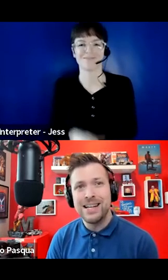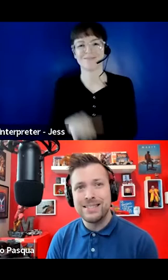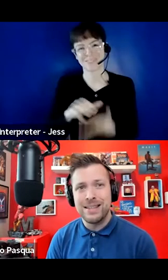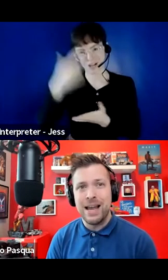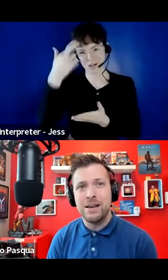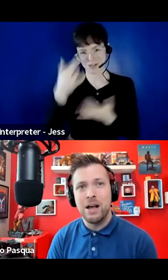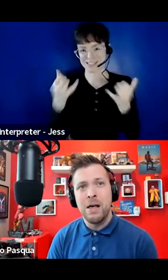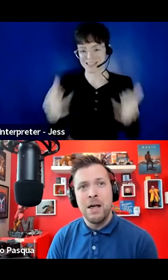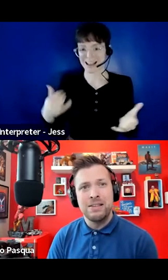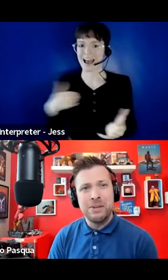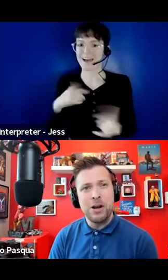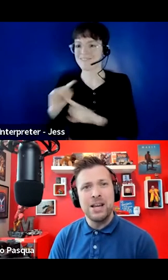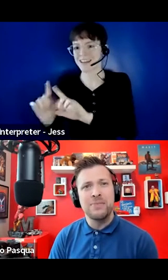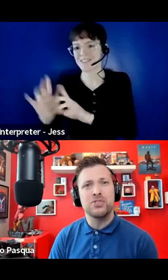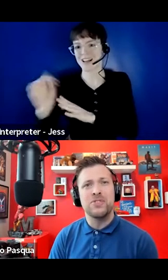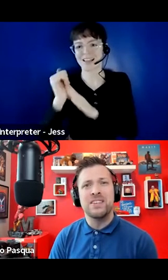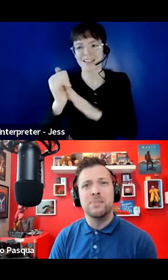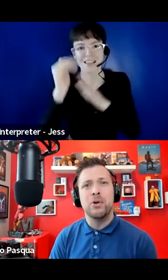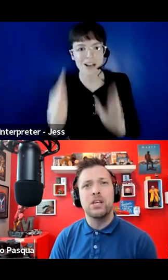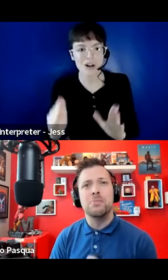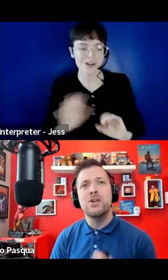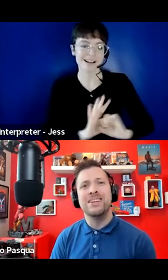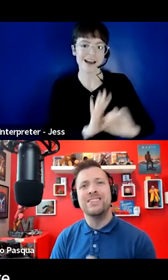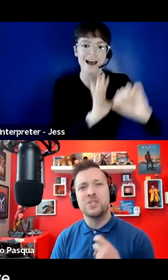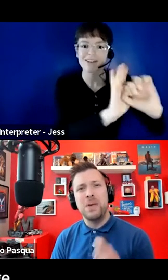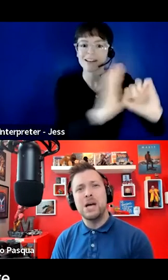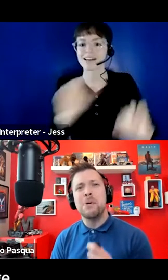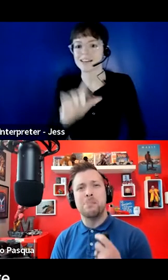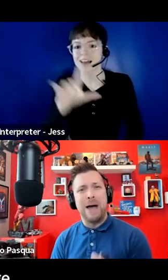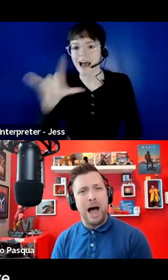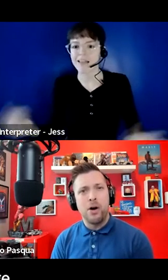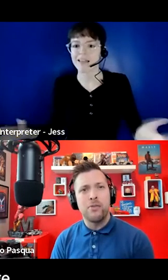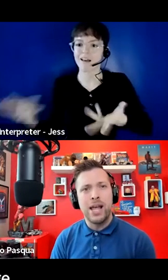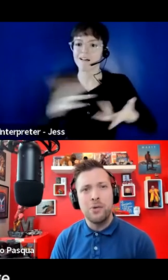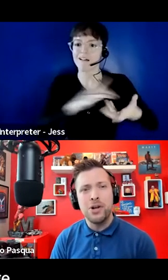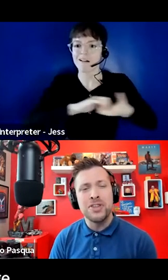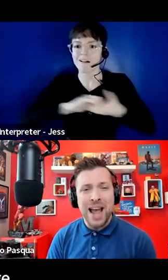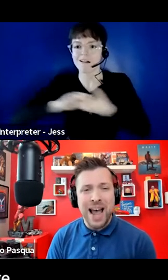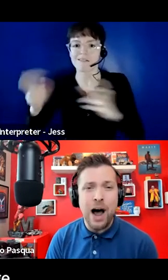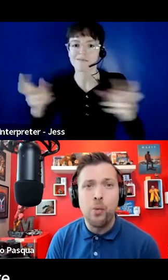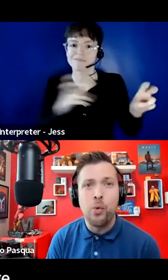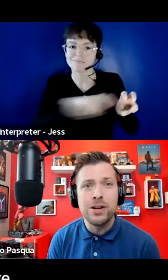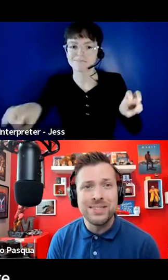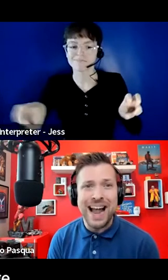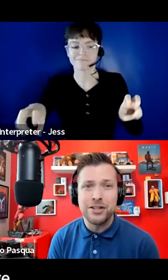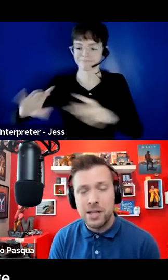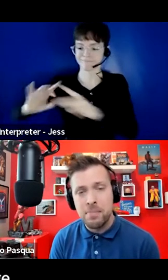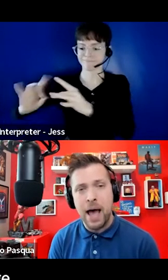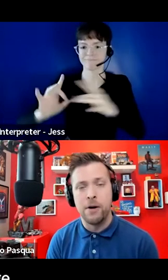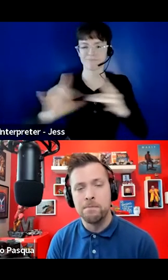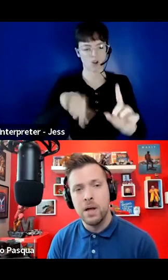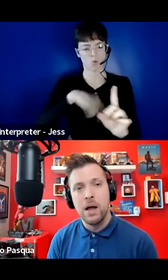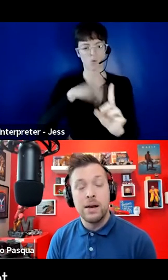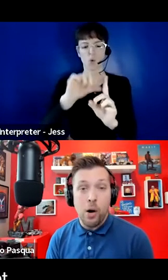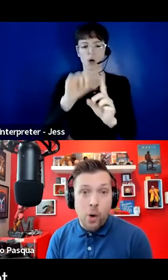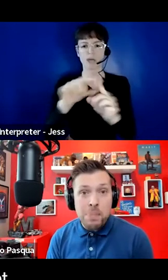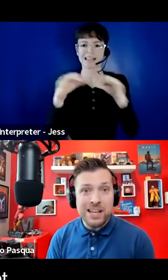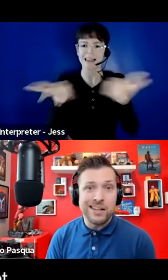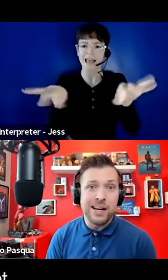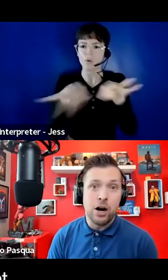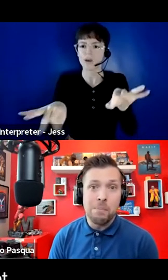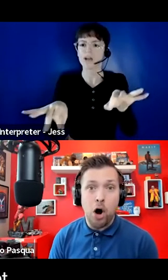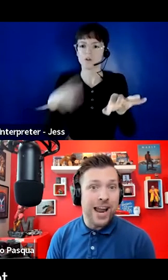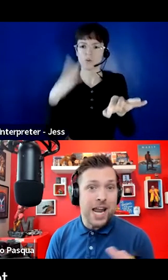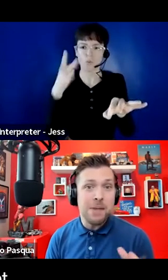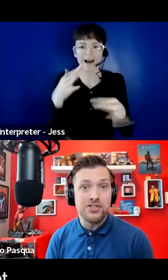allies, and different individuals in the disability community to speak about the power of language and how words actually matter. Now, I want to